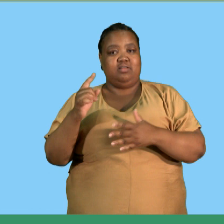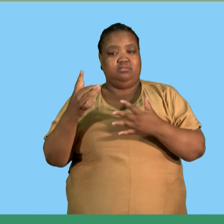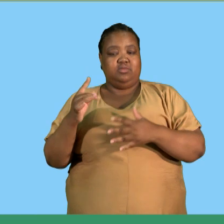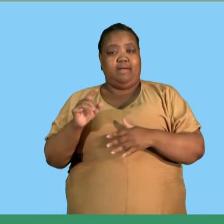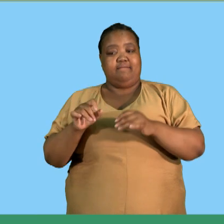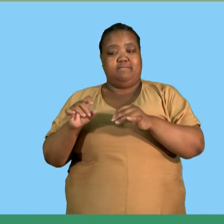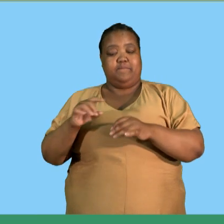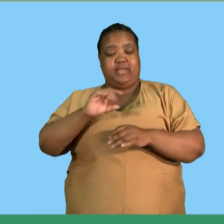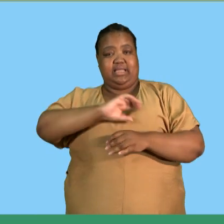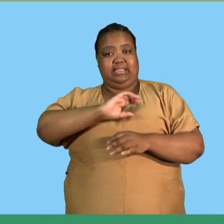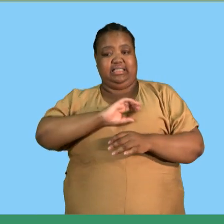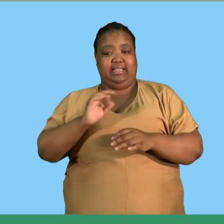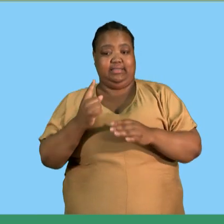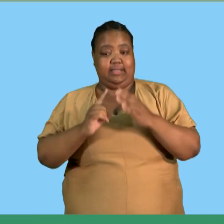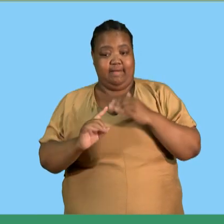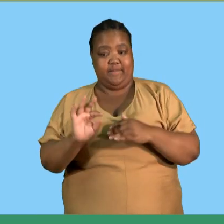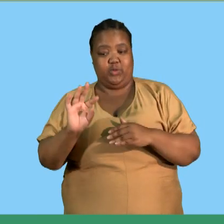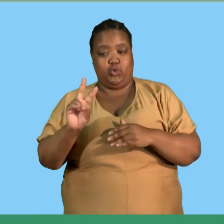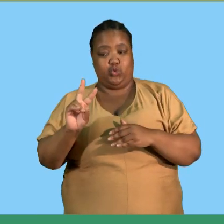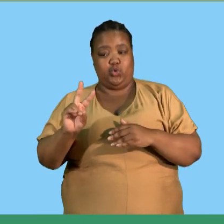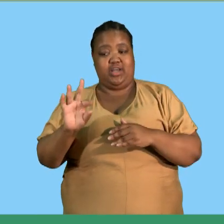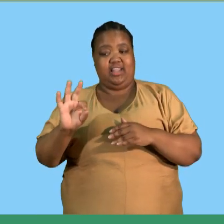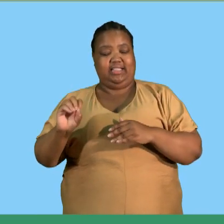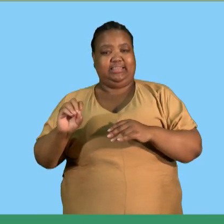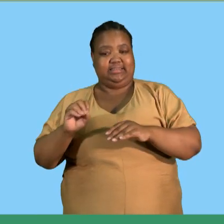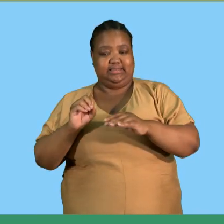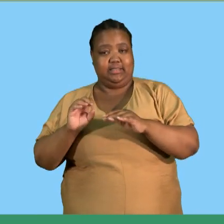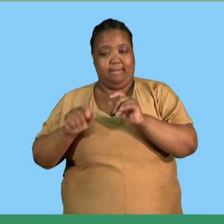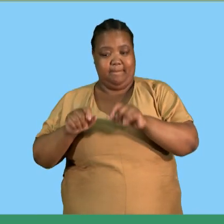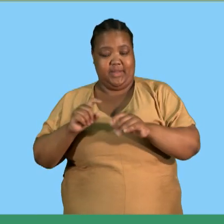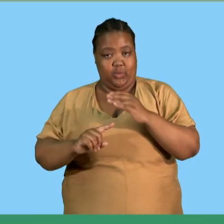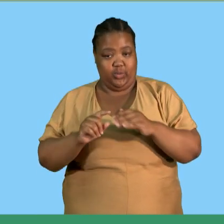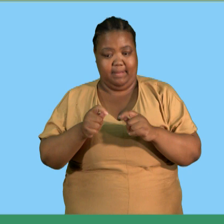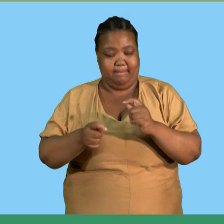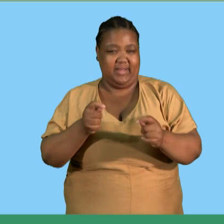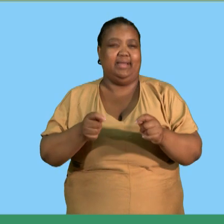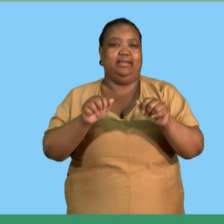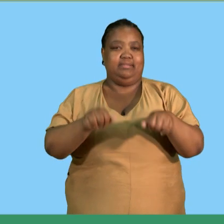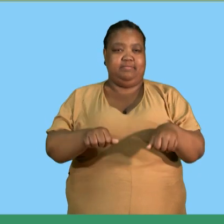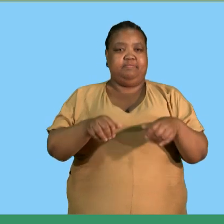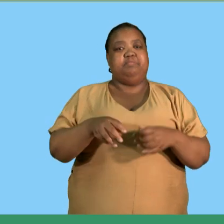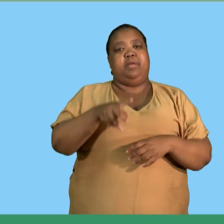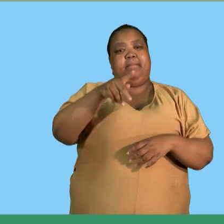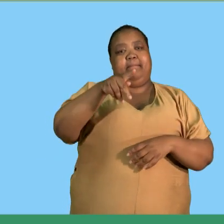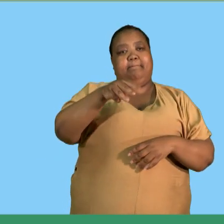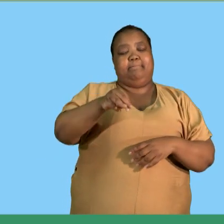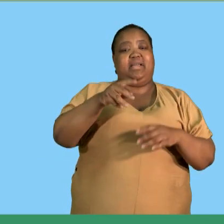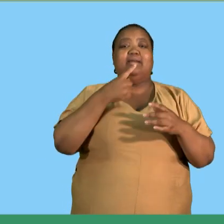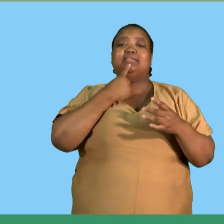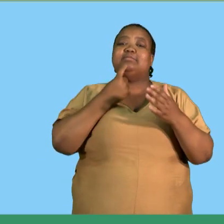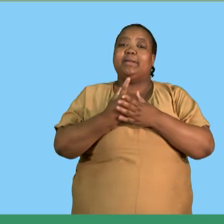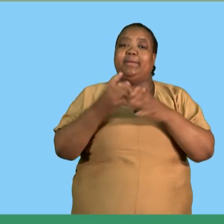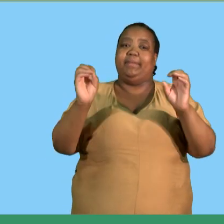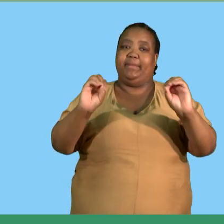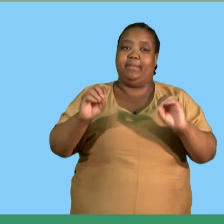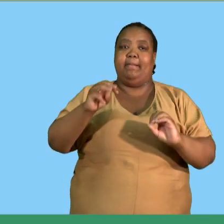mpaw promised grace a position as the new secretary if she would have a relationship